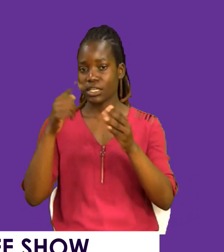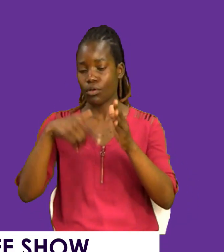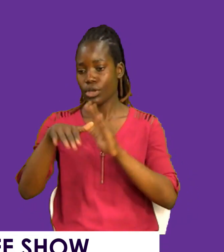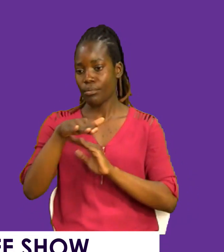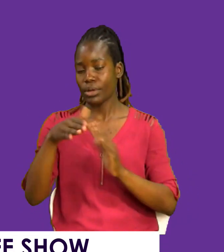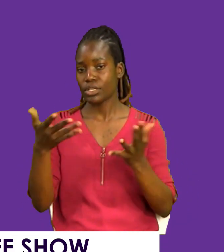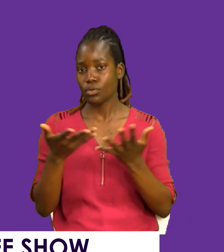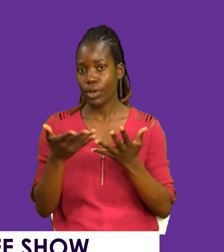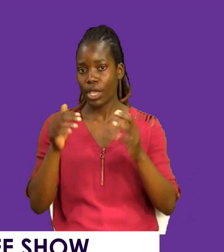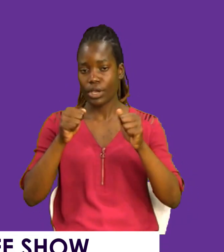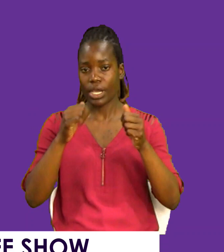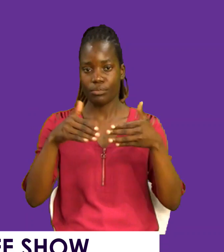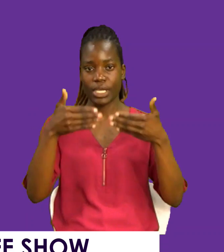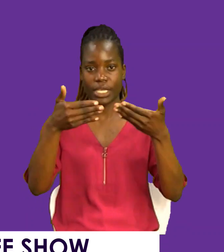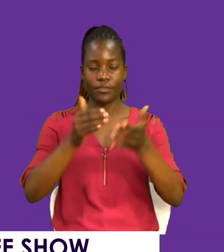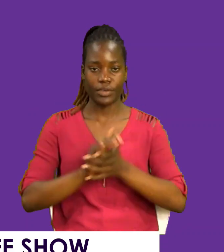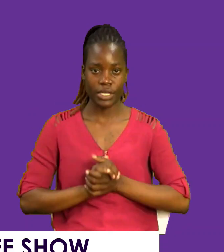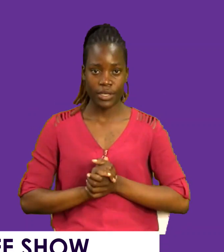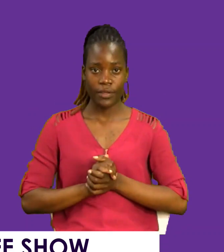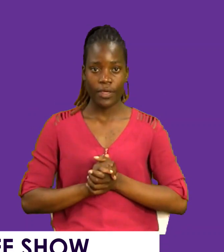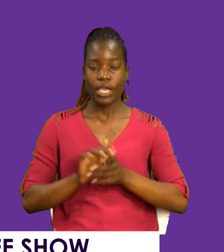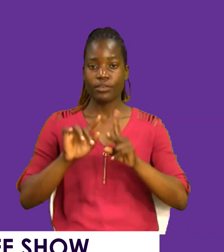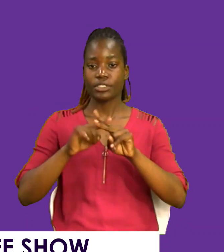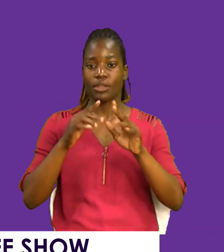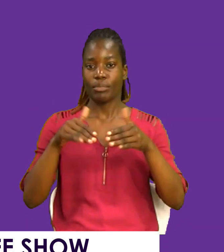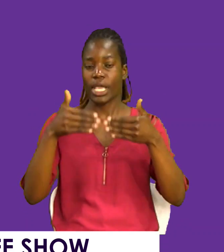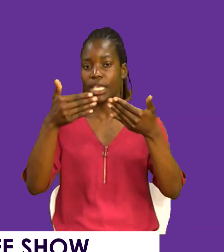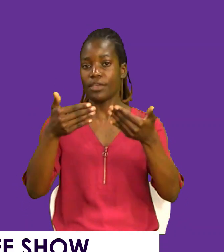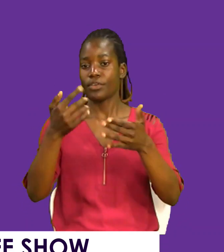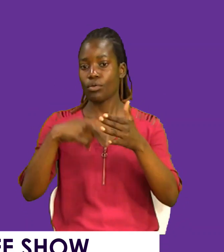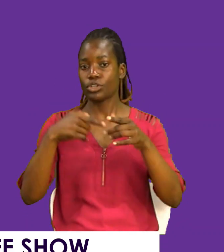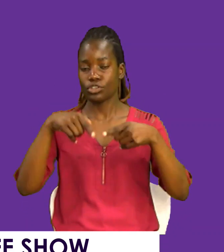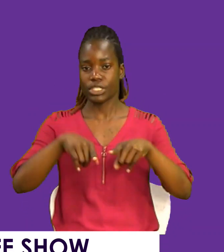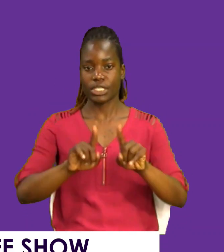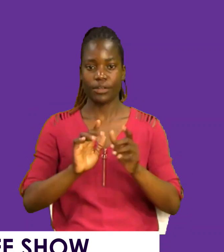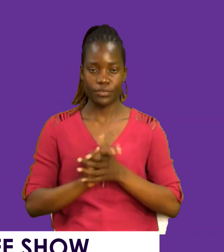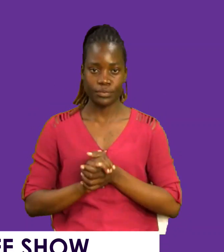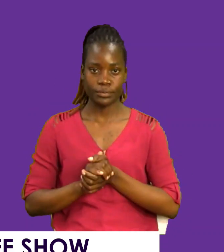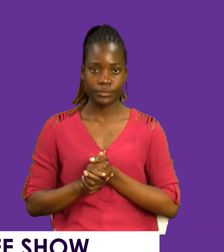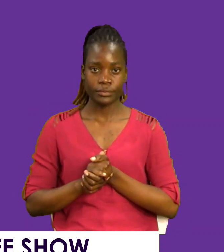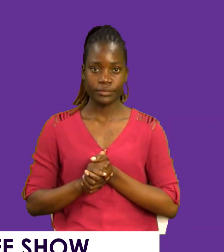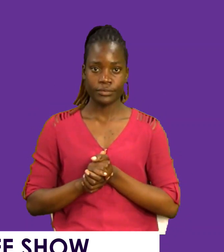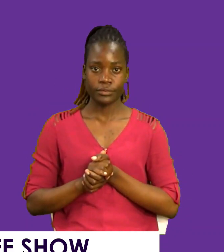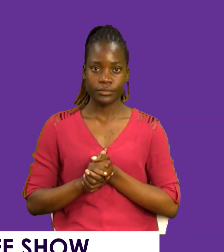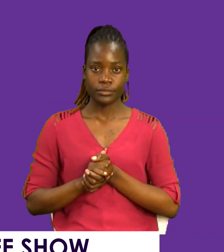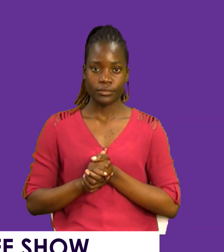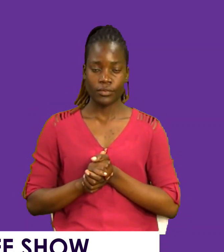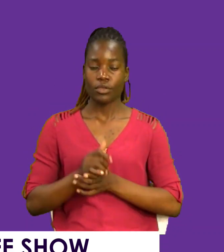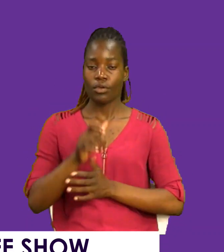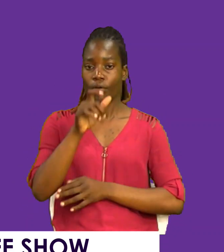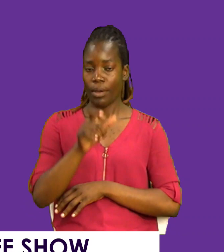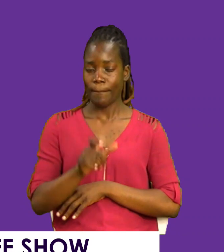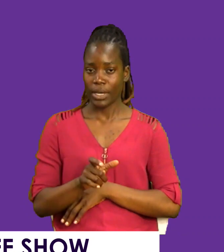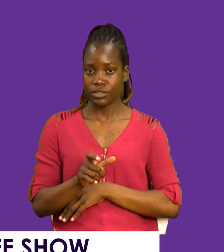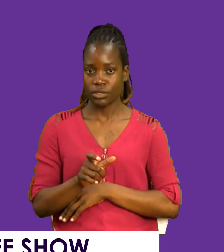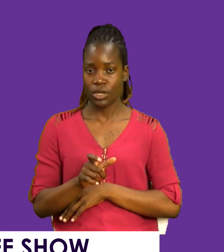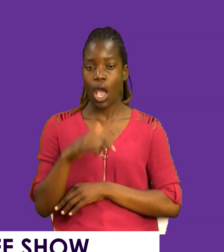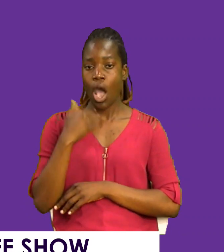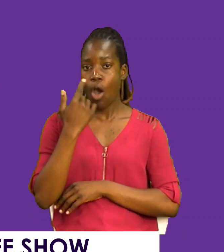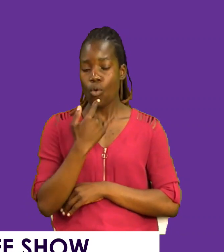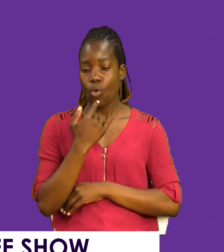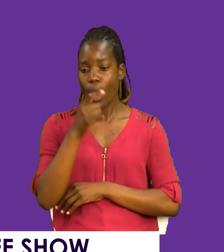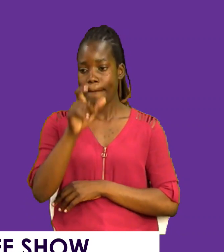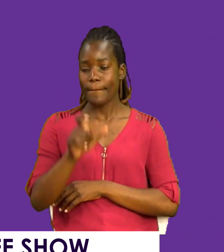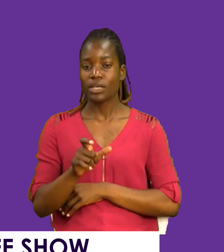place where you can be given. You start by giving. Giving yourself. Look like you are somebody that